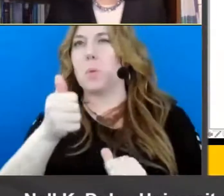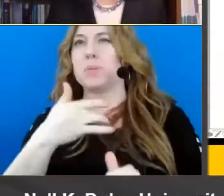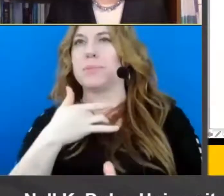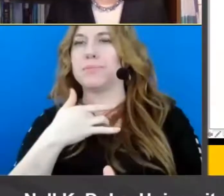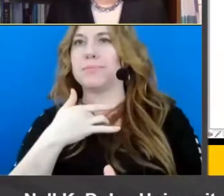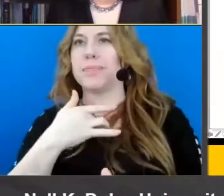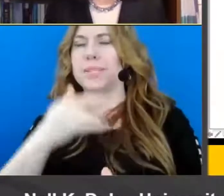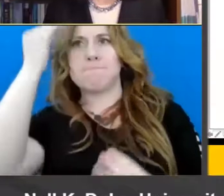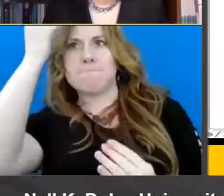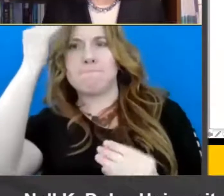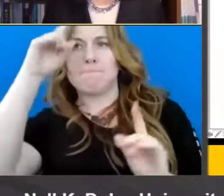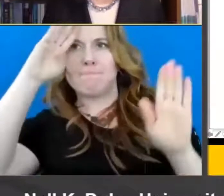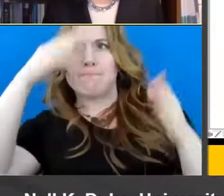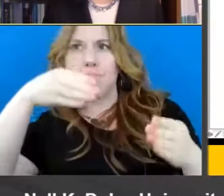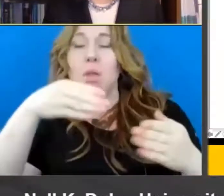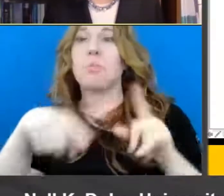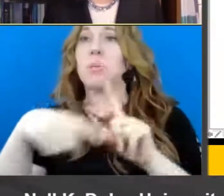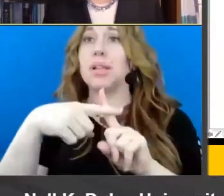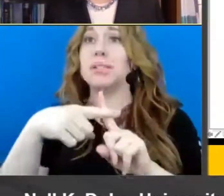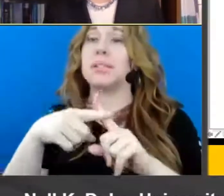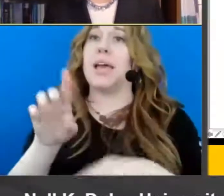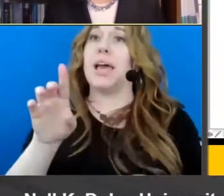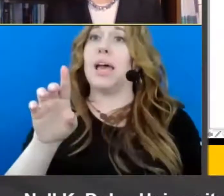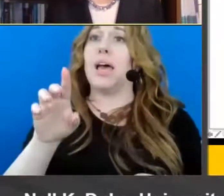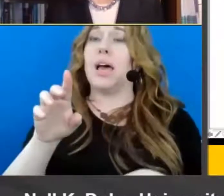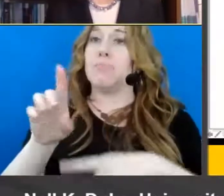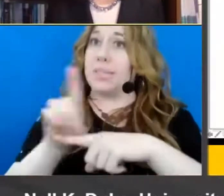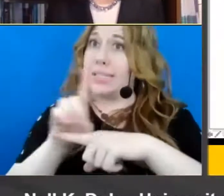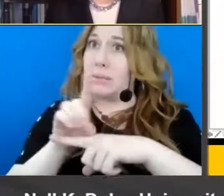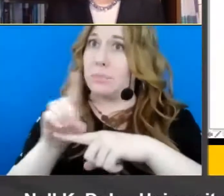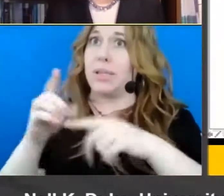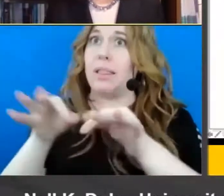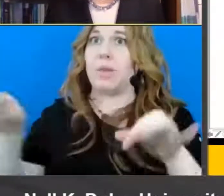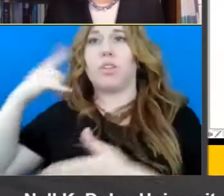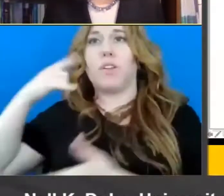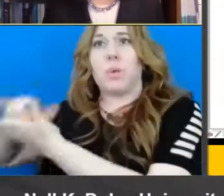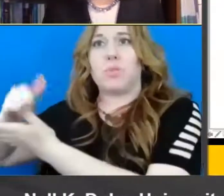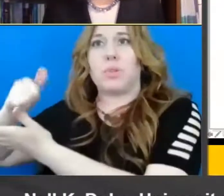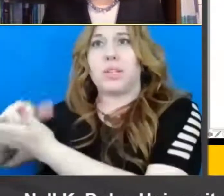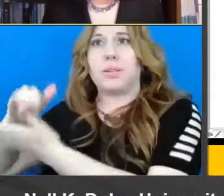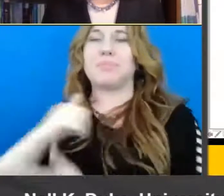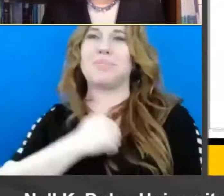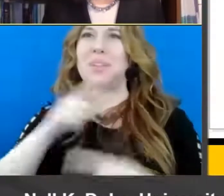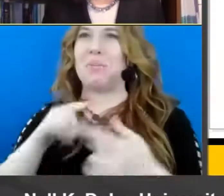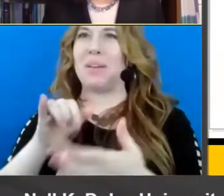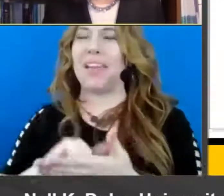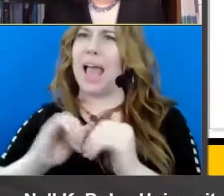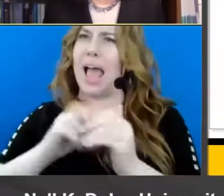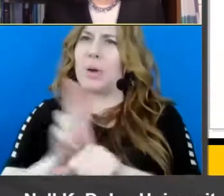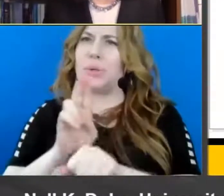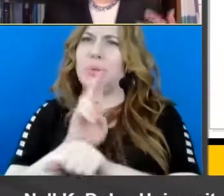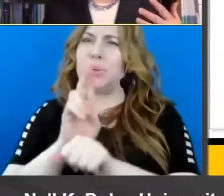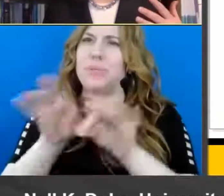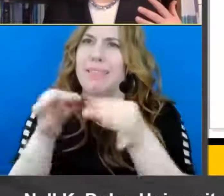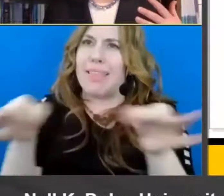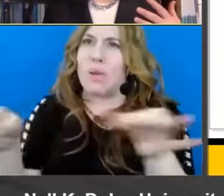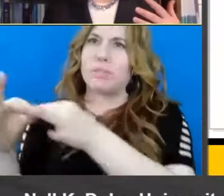yourself thinking about but there's also things like disciplinary language understanding how we use language sorry about that in the context of